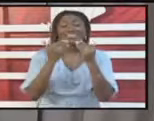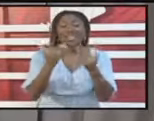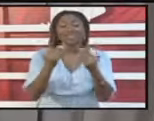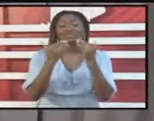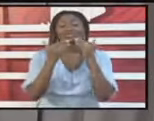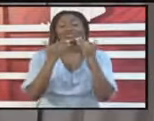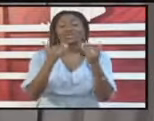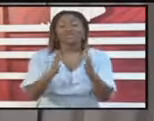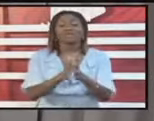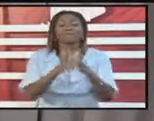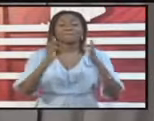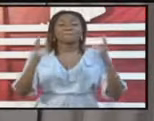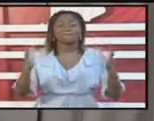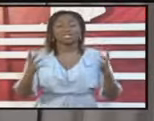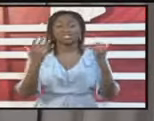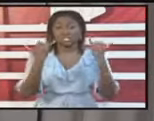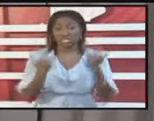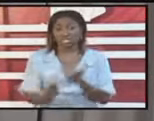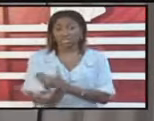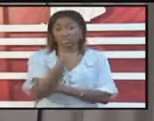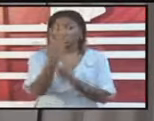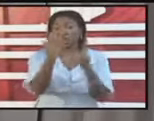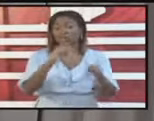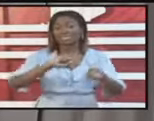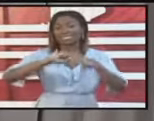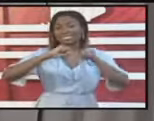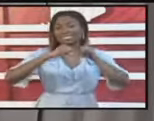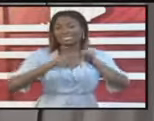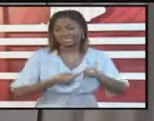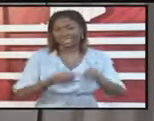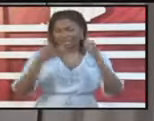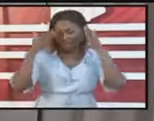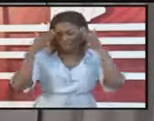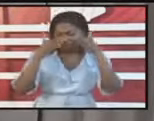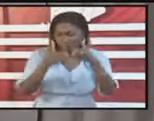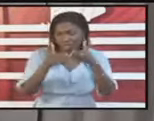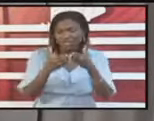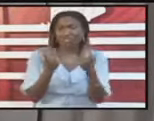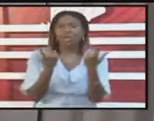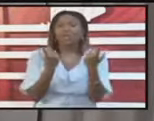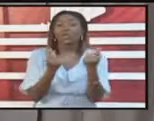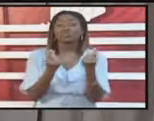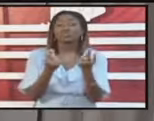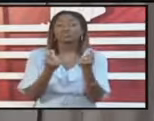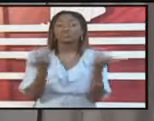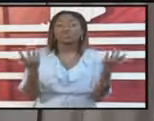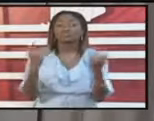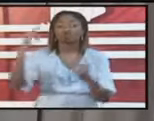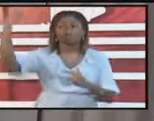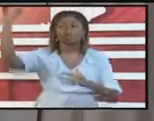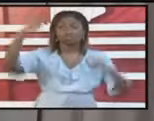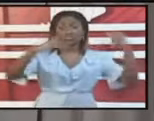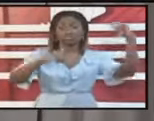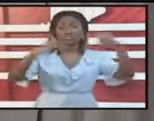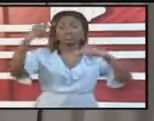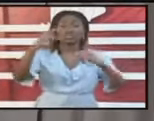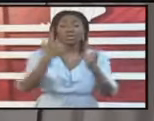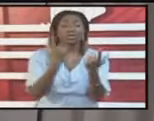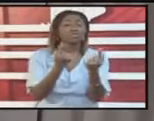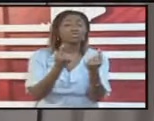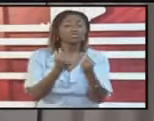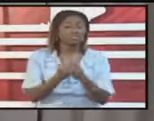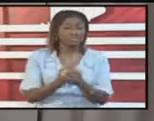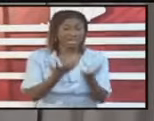This morning I'd like to start by focusing on what we've been doing with respect to the borders and just to bring us into context to remind